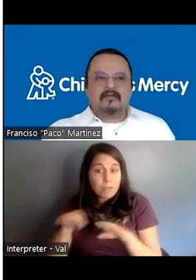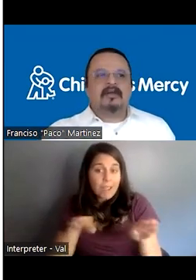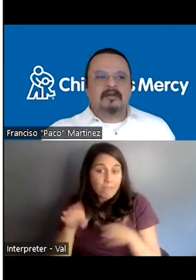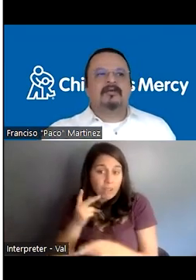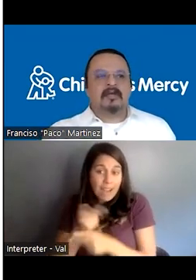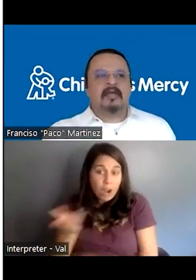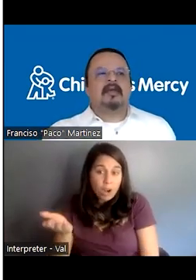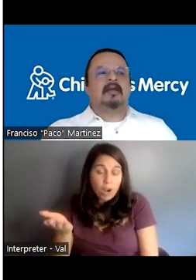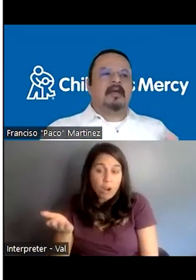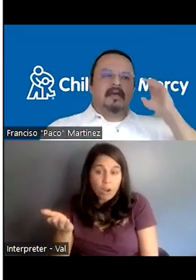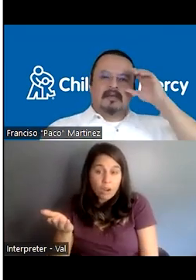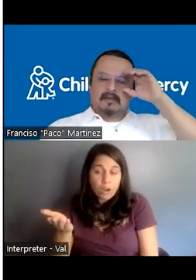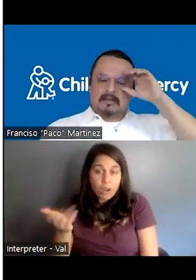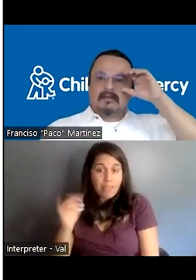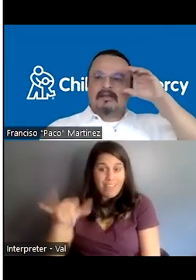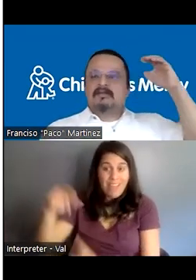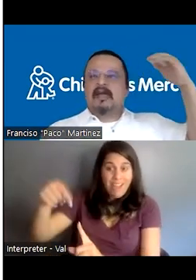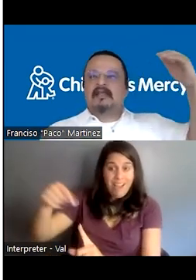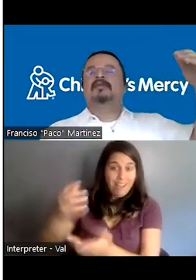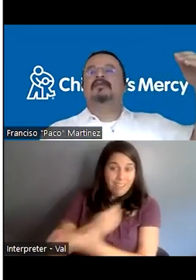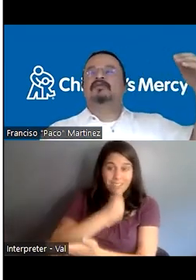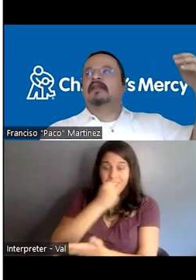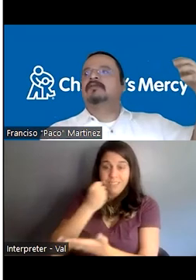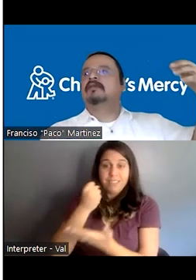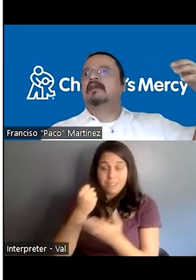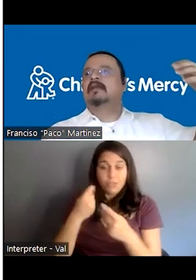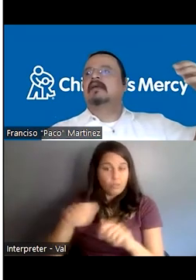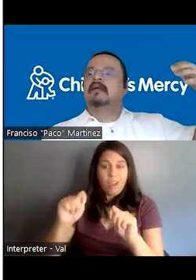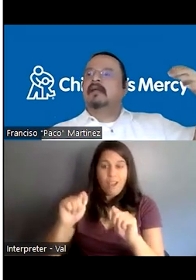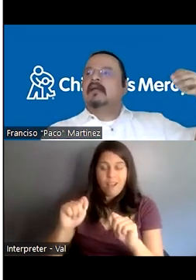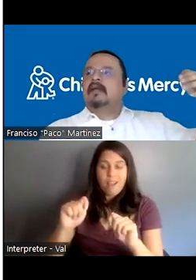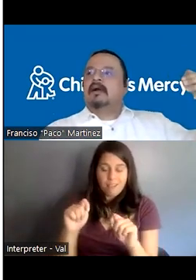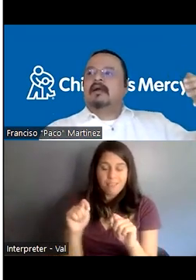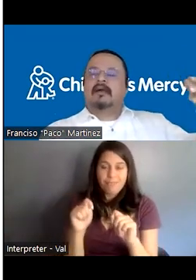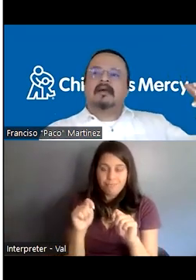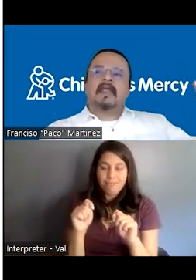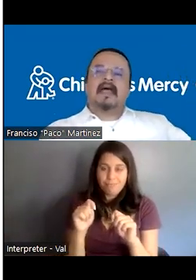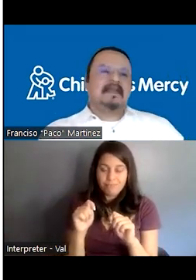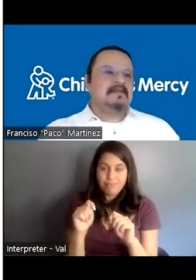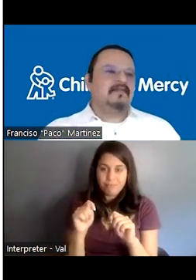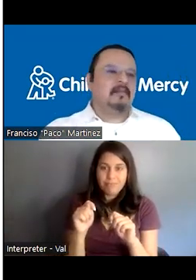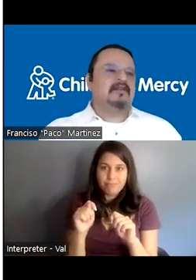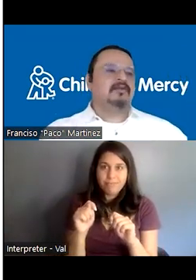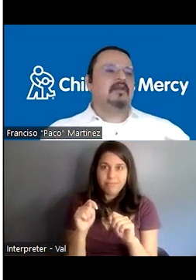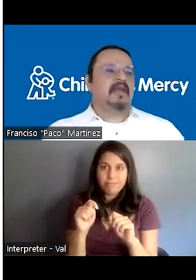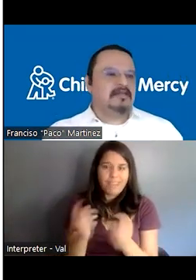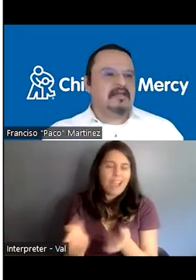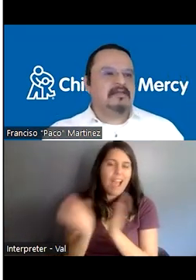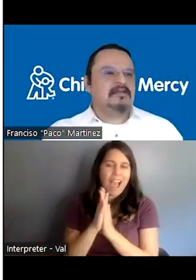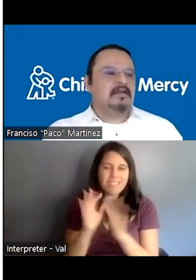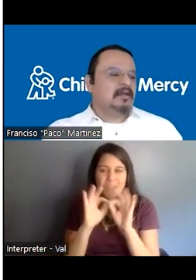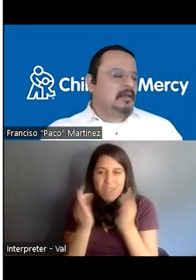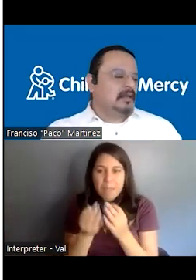because that's where you can, uh, try to try to, uh, ask the families or the